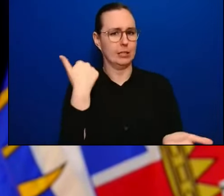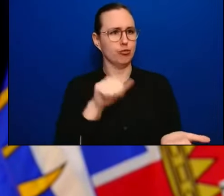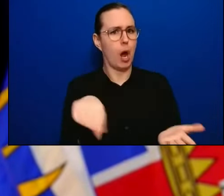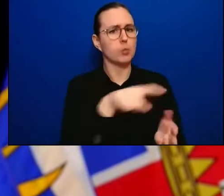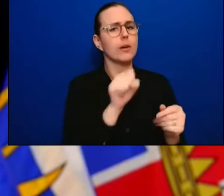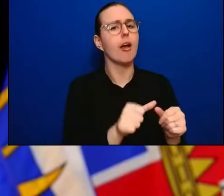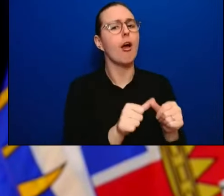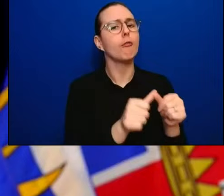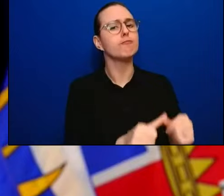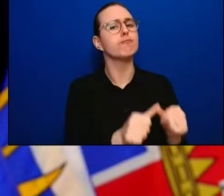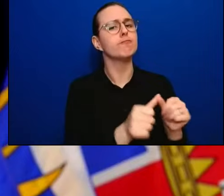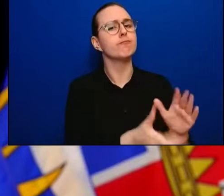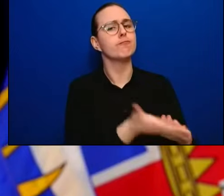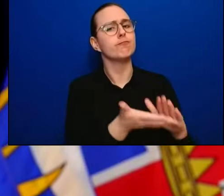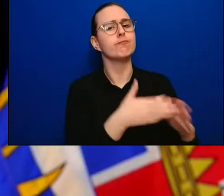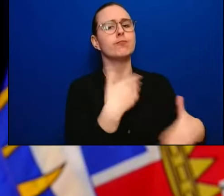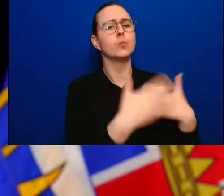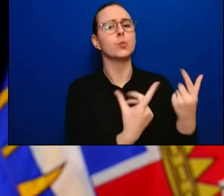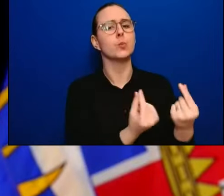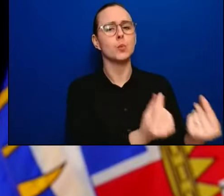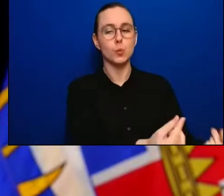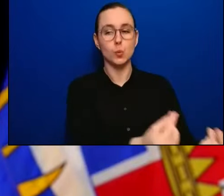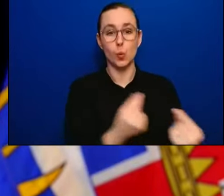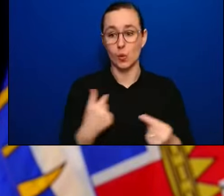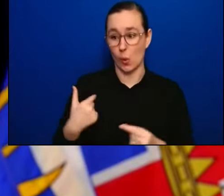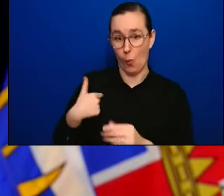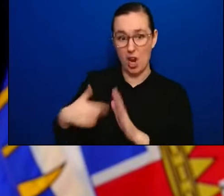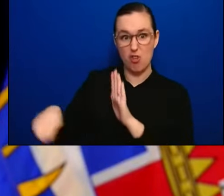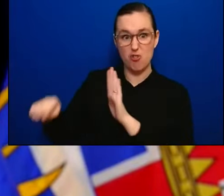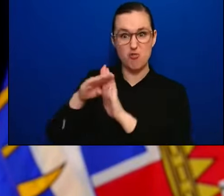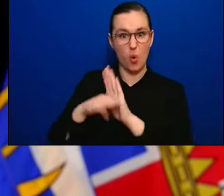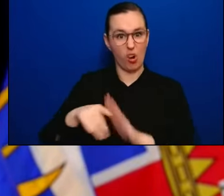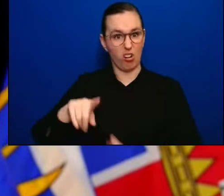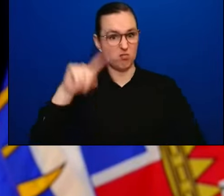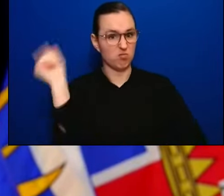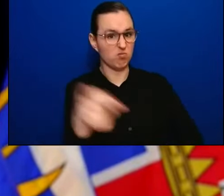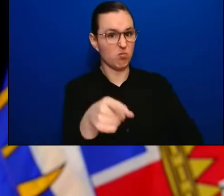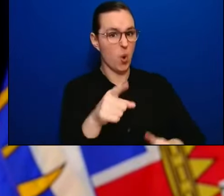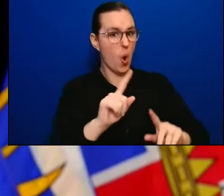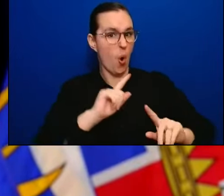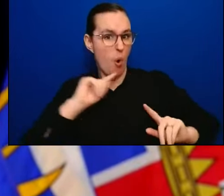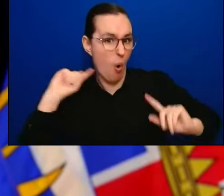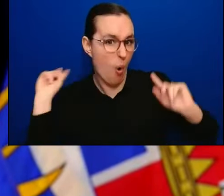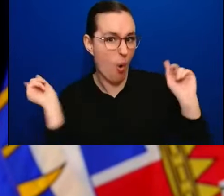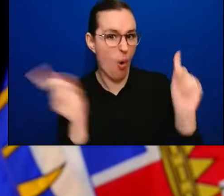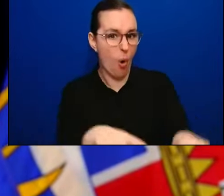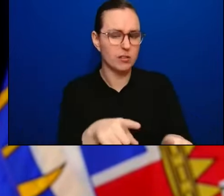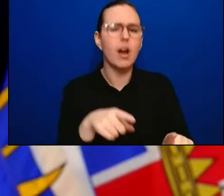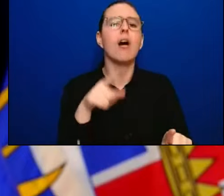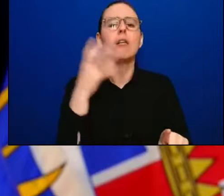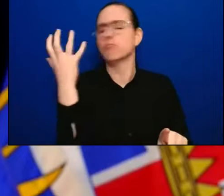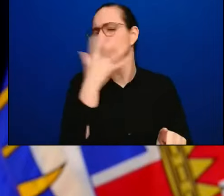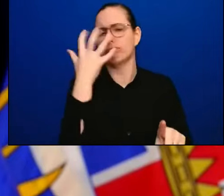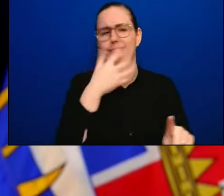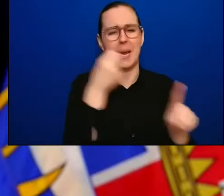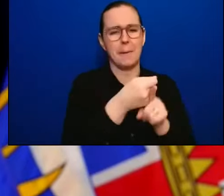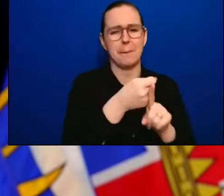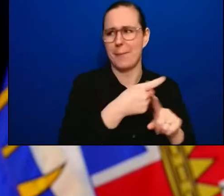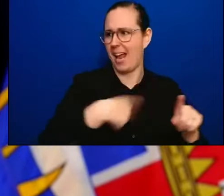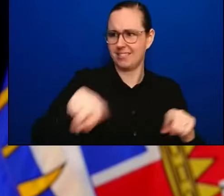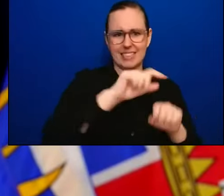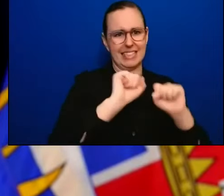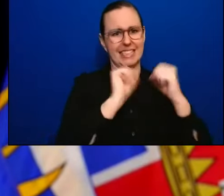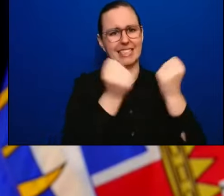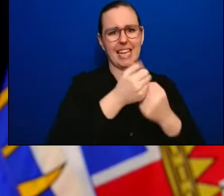actions that we put in place by legal requirement. So we need to find those balance and you're right. There's no magic time